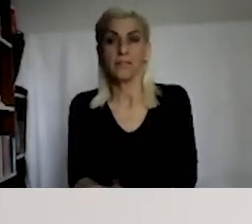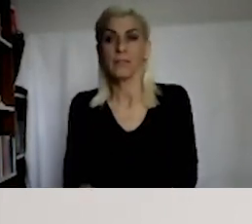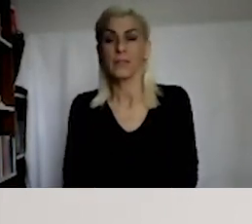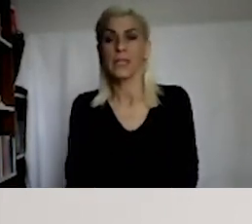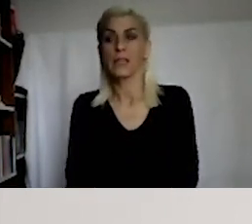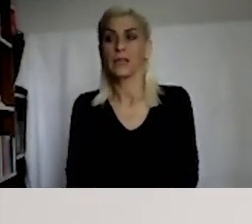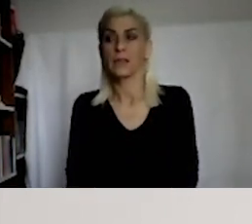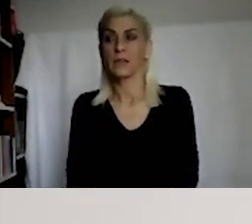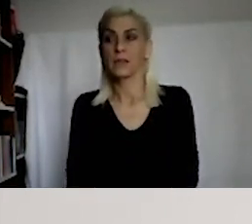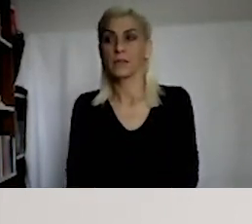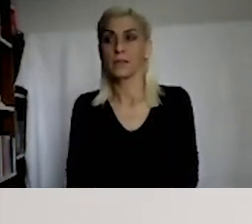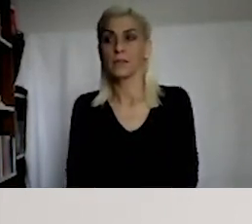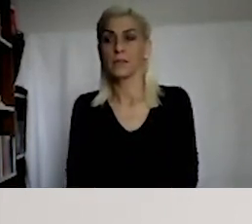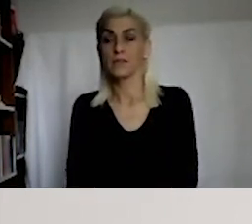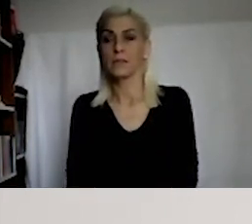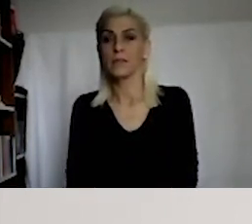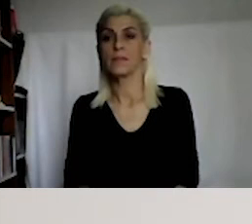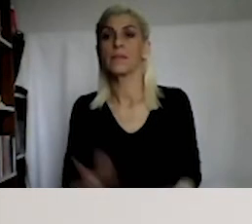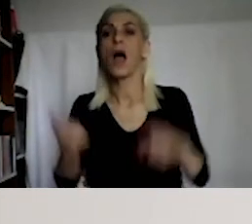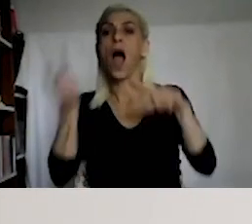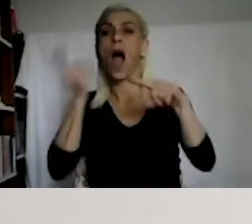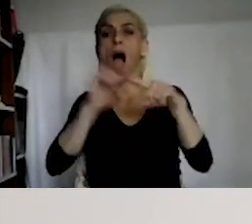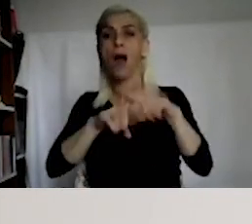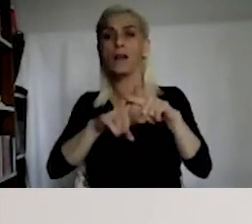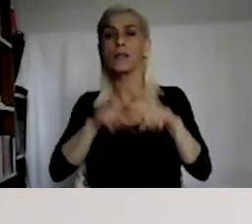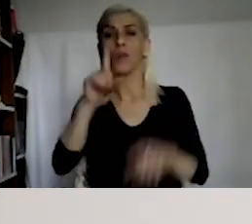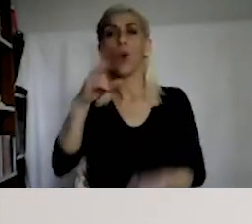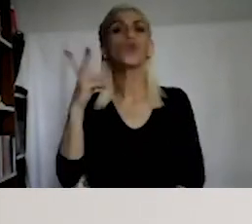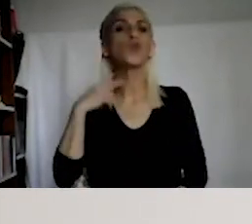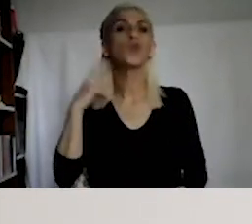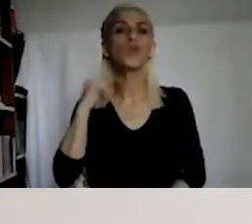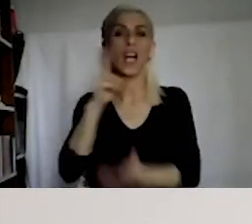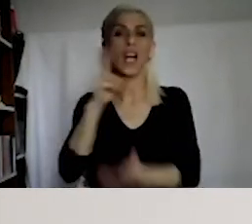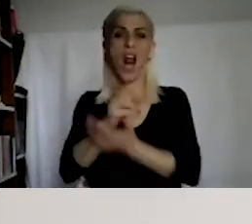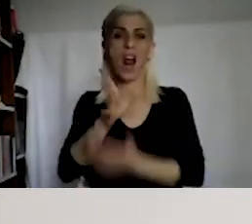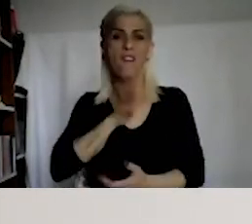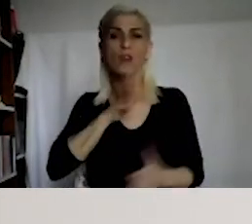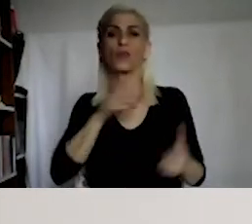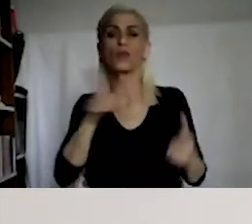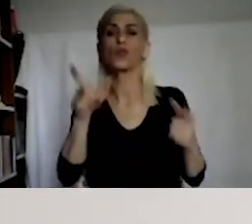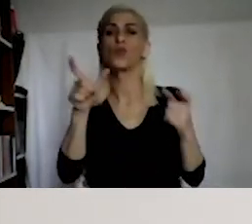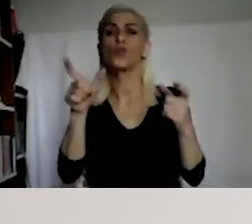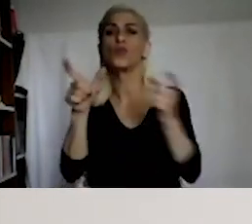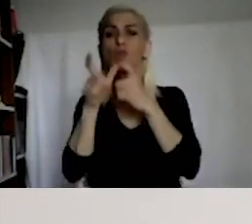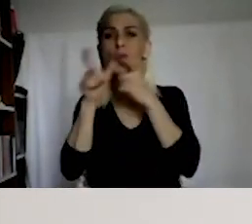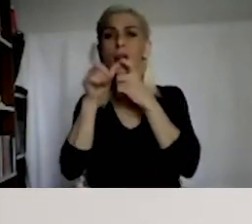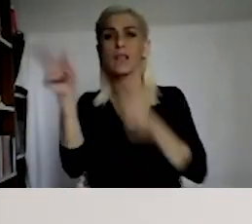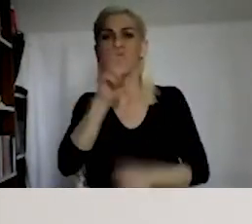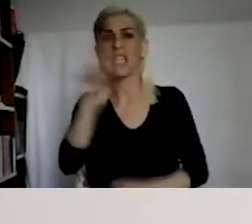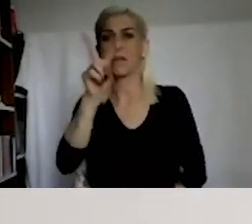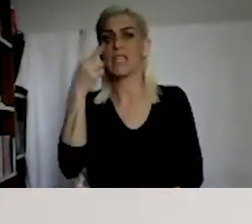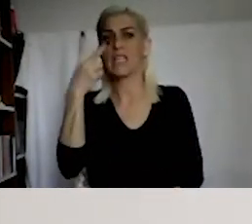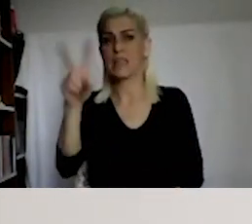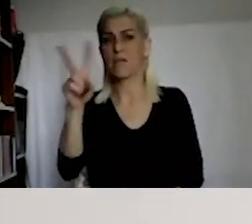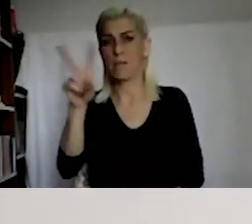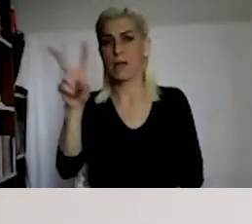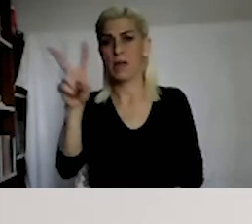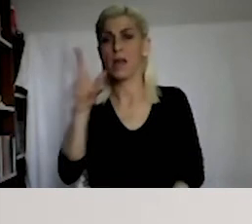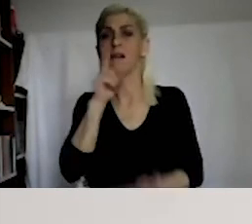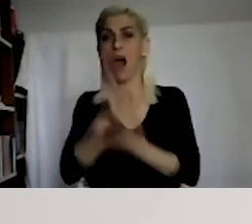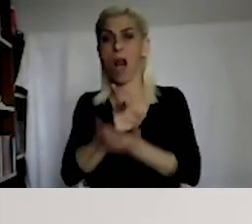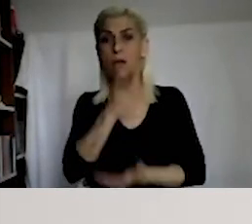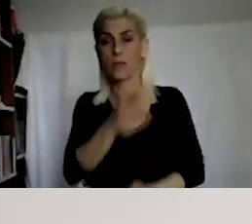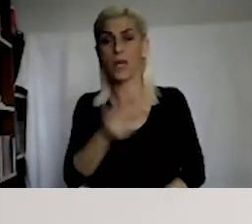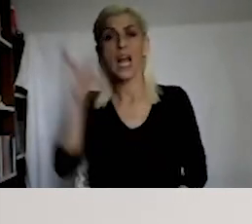Another thing I'd like to say, Russia decision, February 2020. This